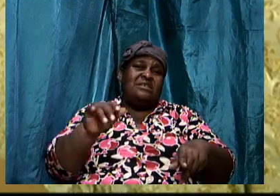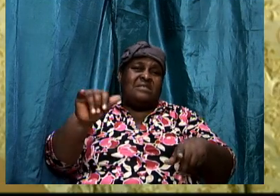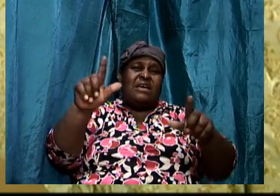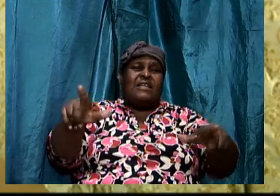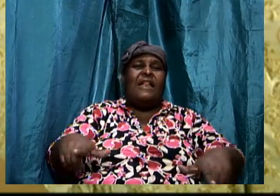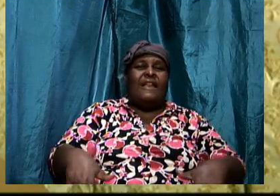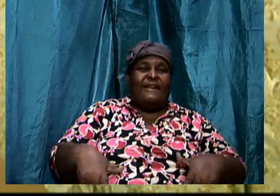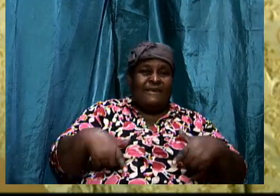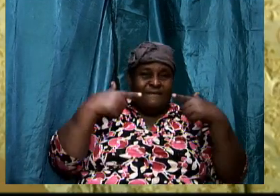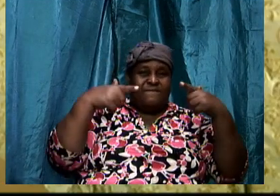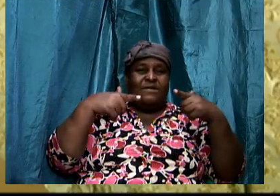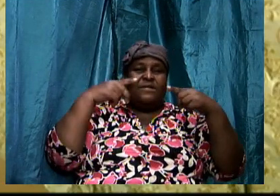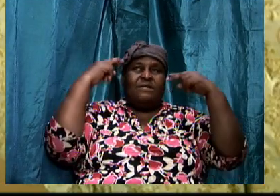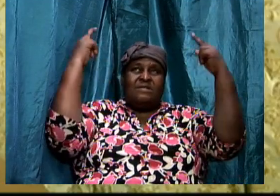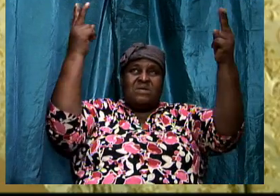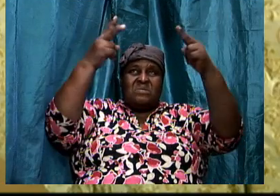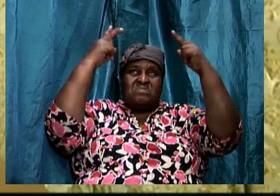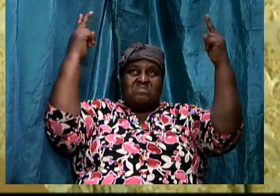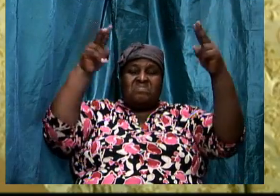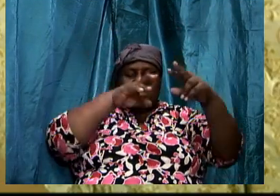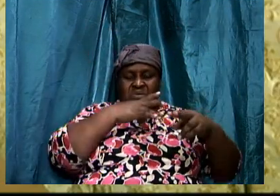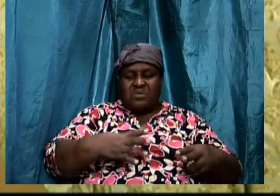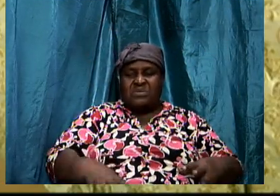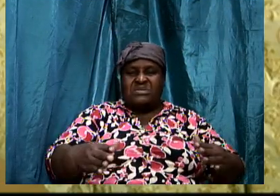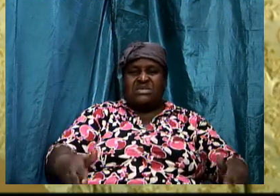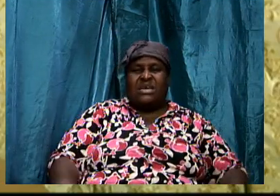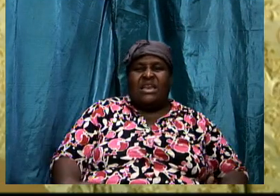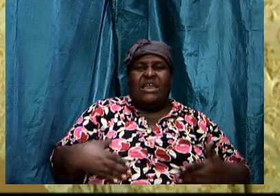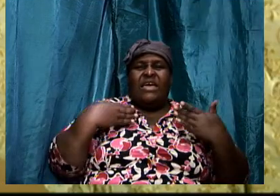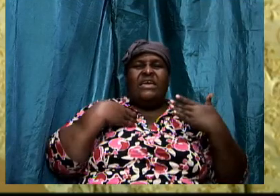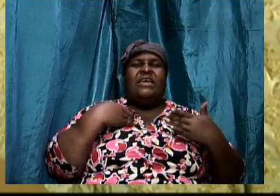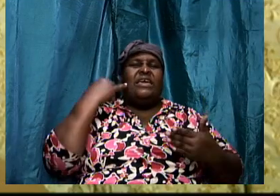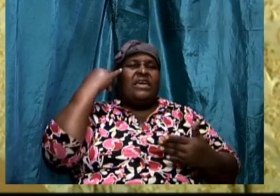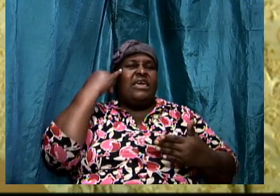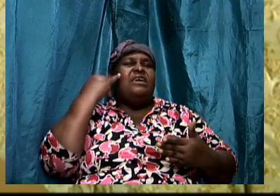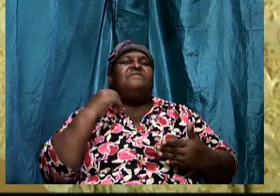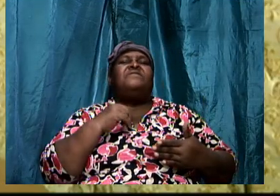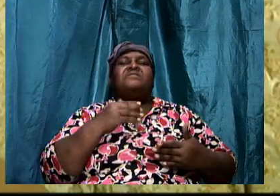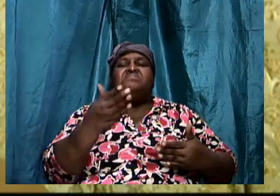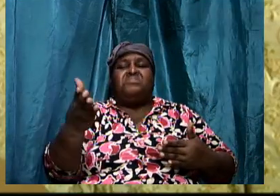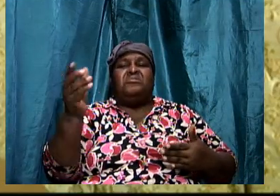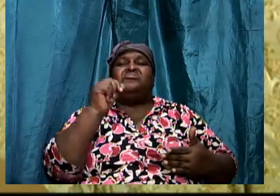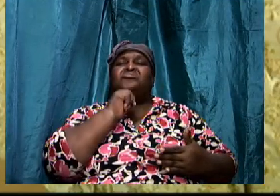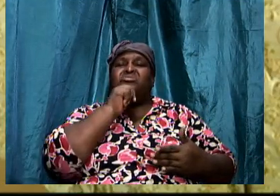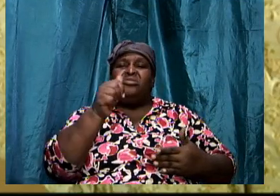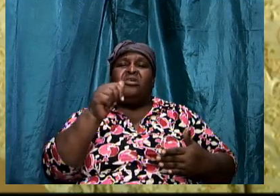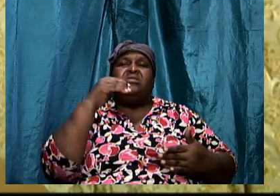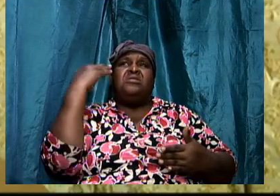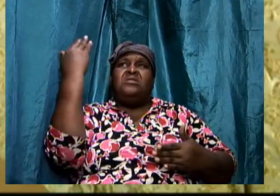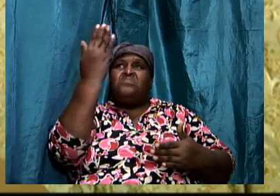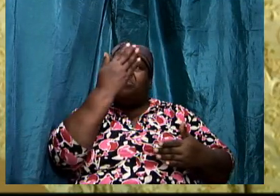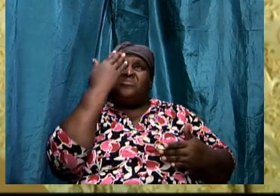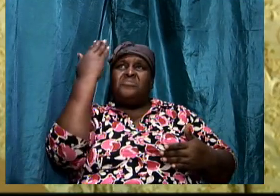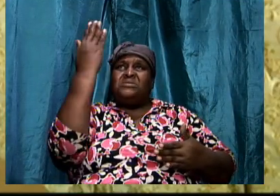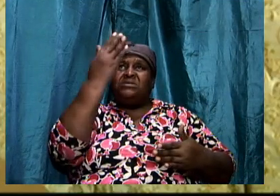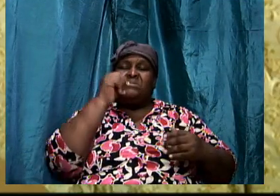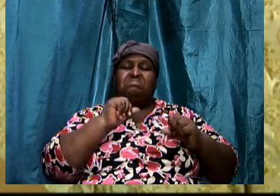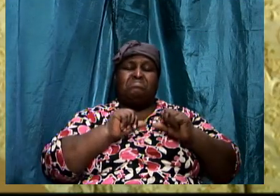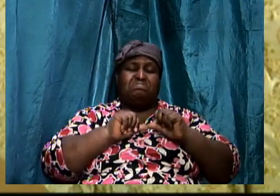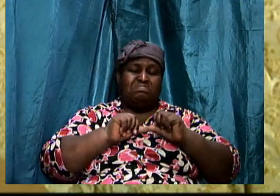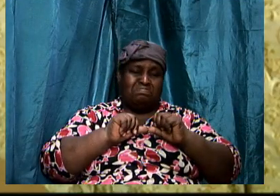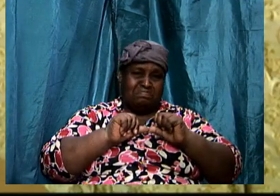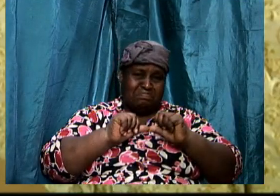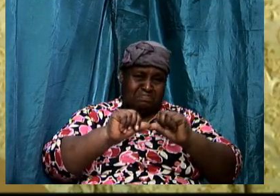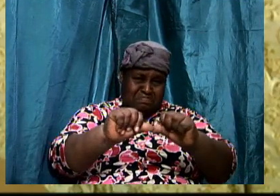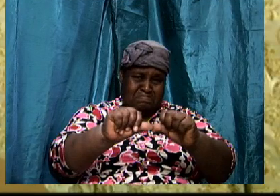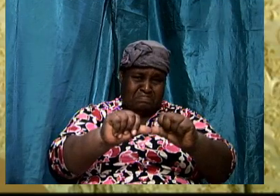an overcoming Christian life if there is not the presence, the continual